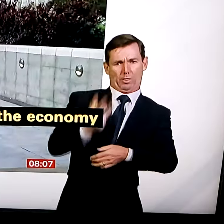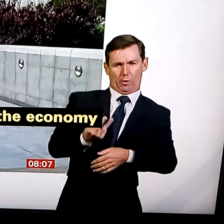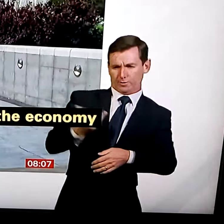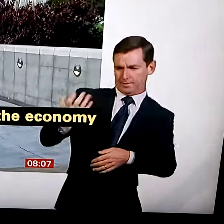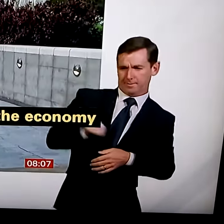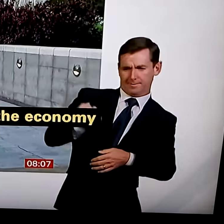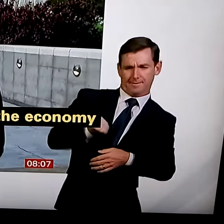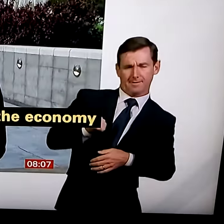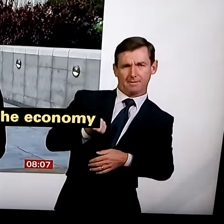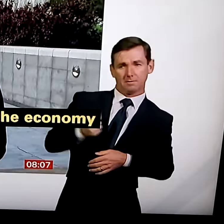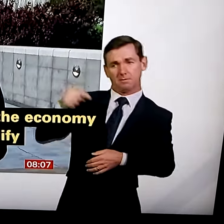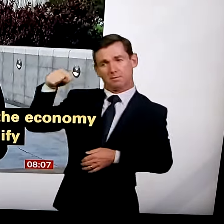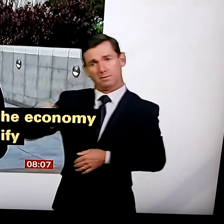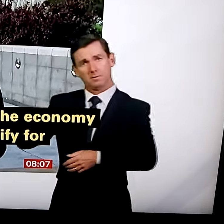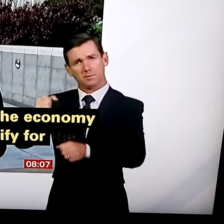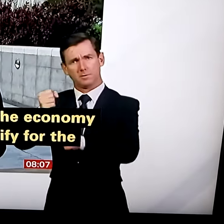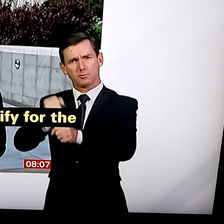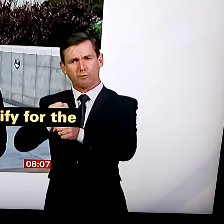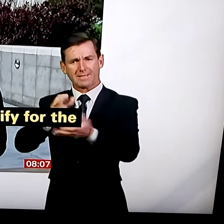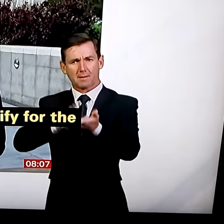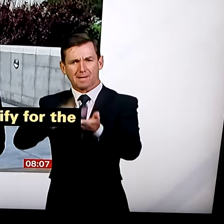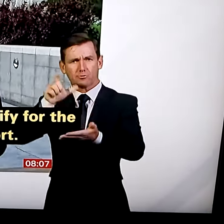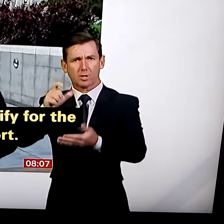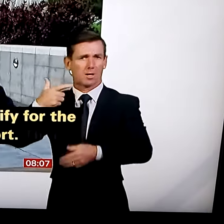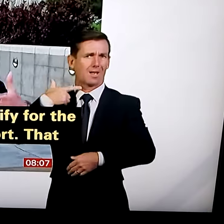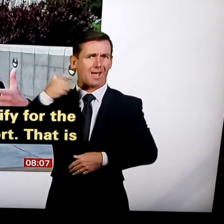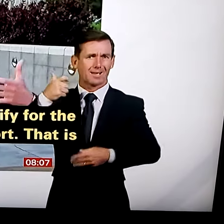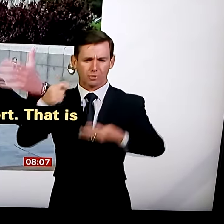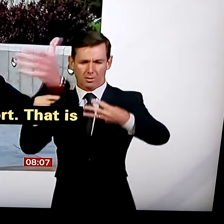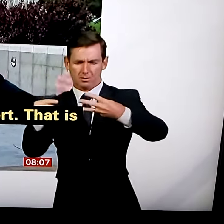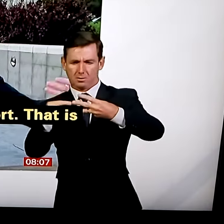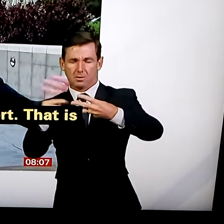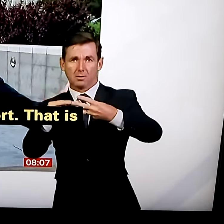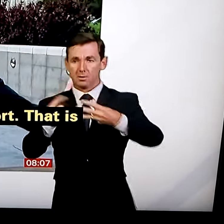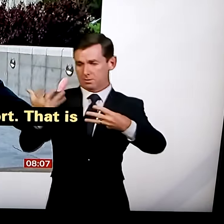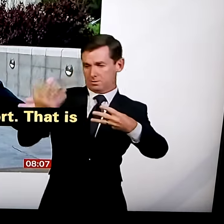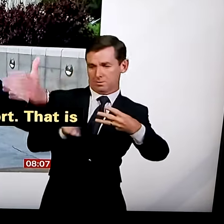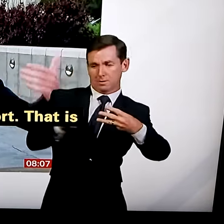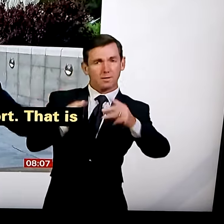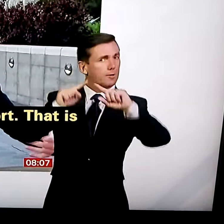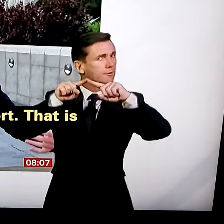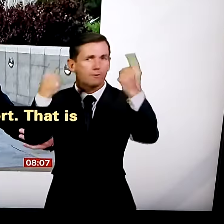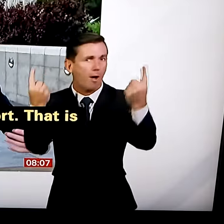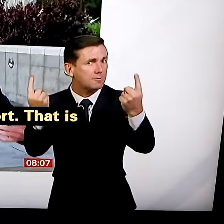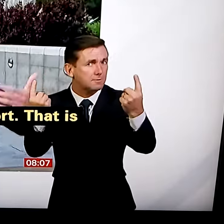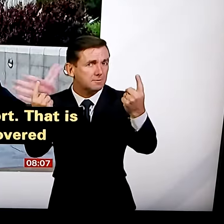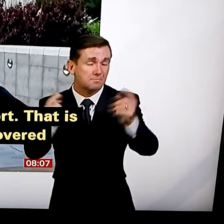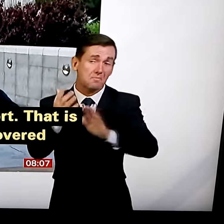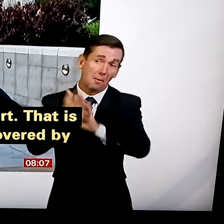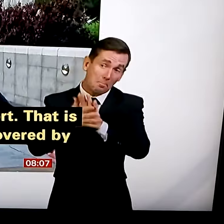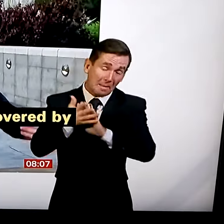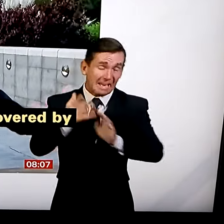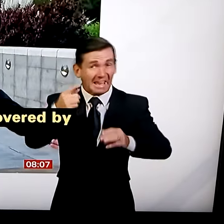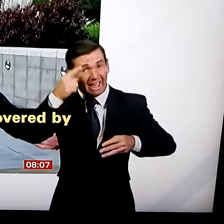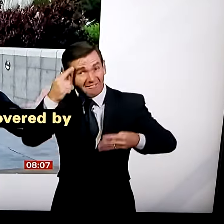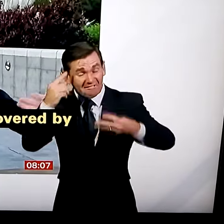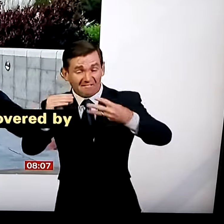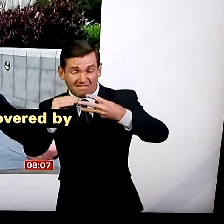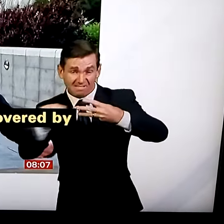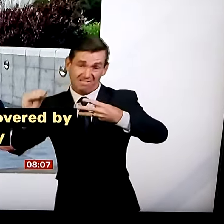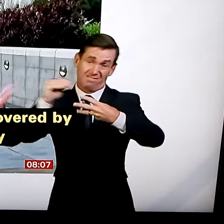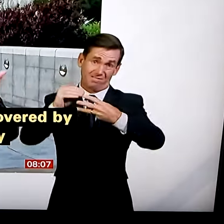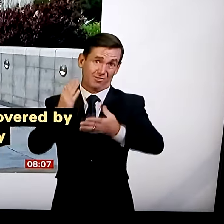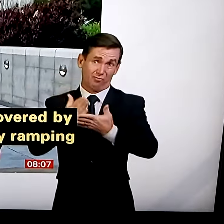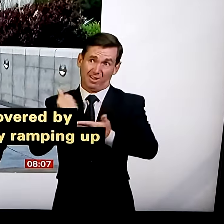not available in the area of clinical and privacy and truth restrictions. So, by ramping up the restrictions and closing more businesses, may actually be that local